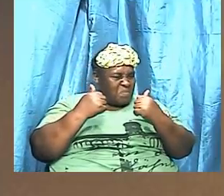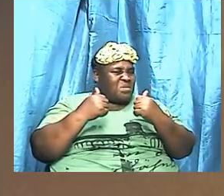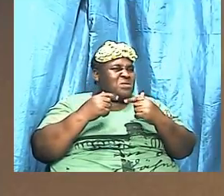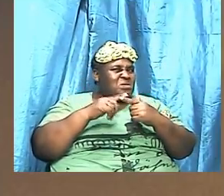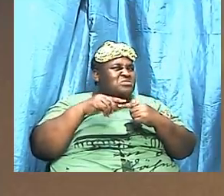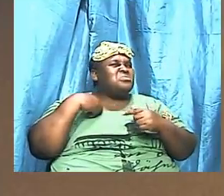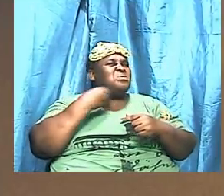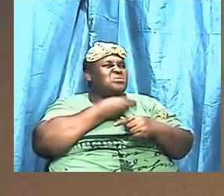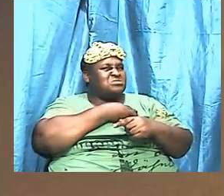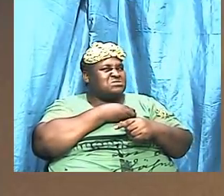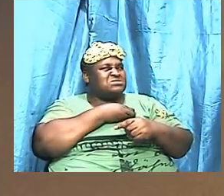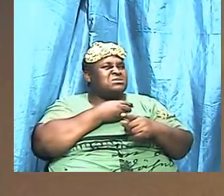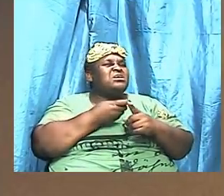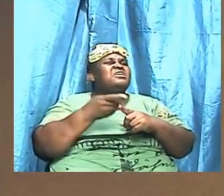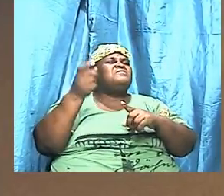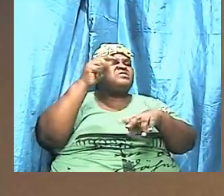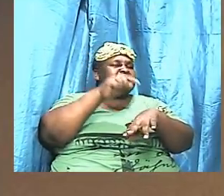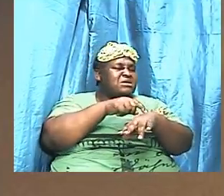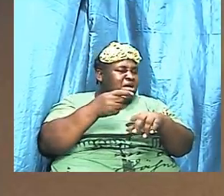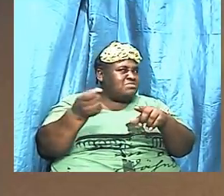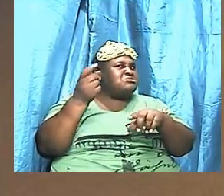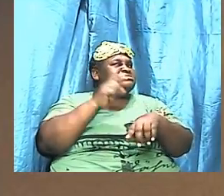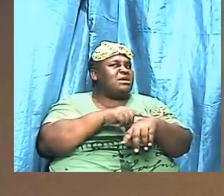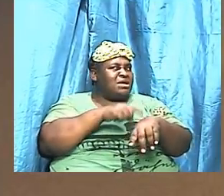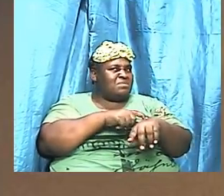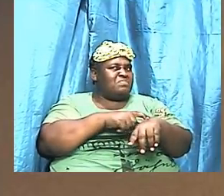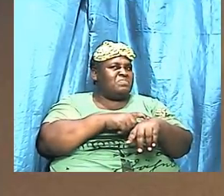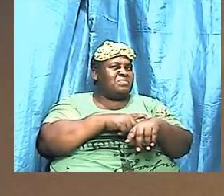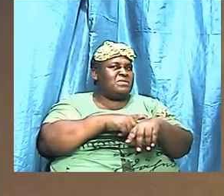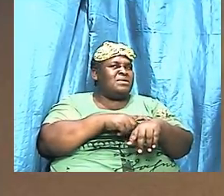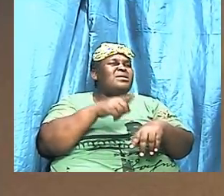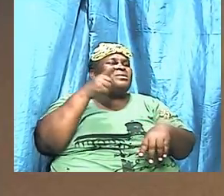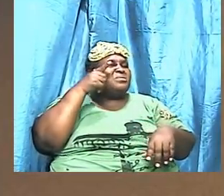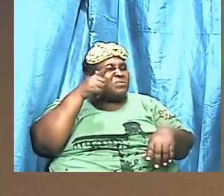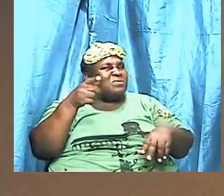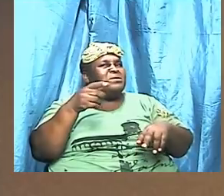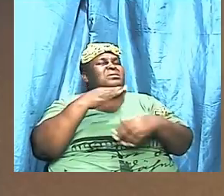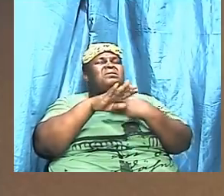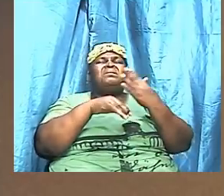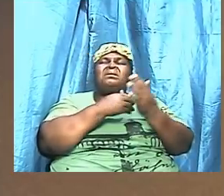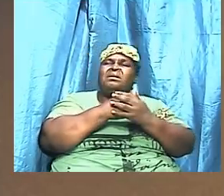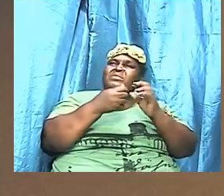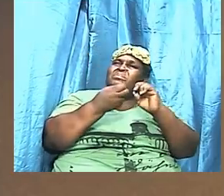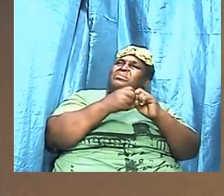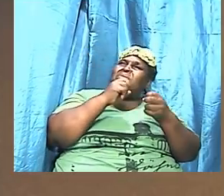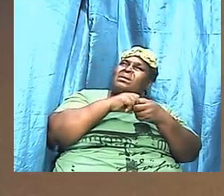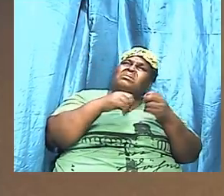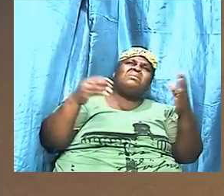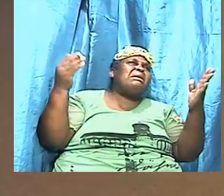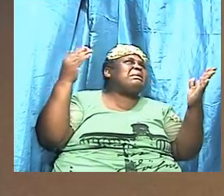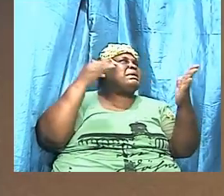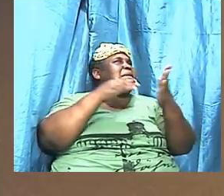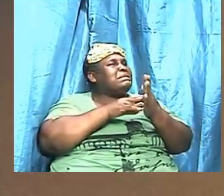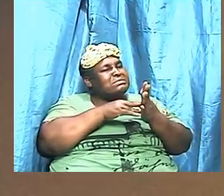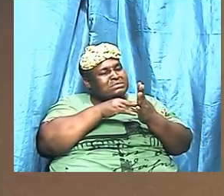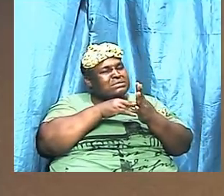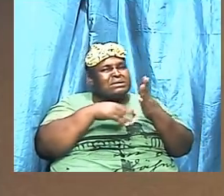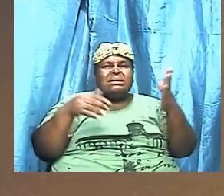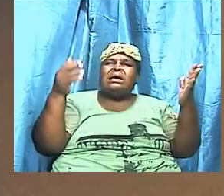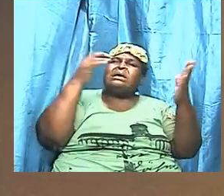at the situation that confront us over and over and over again